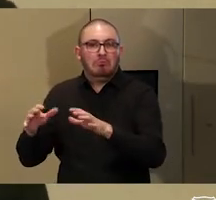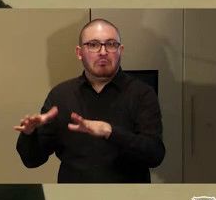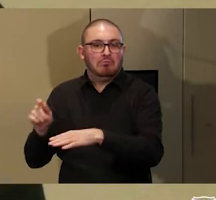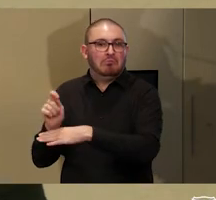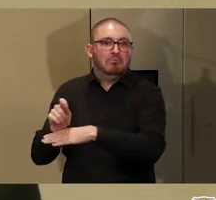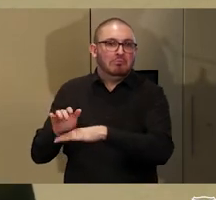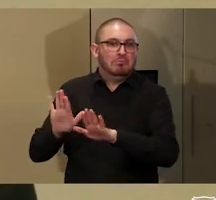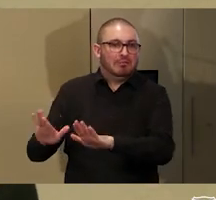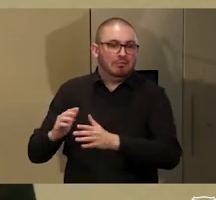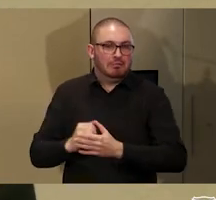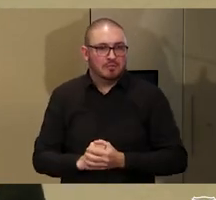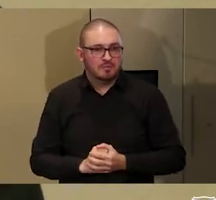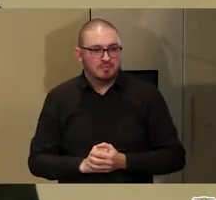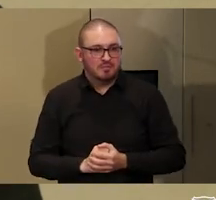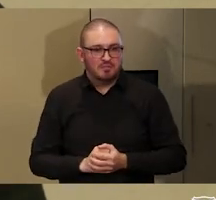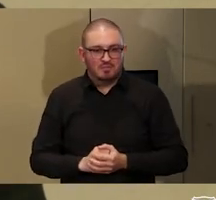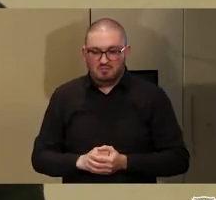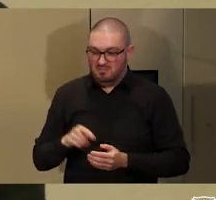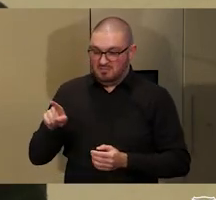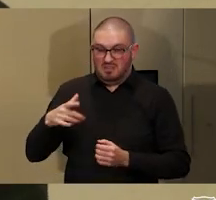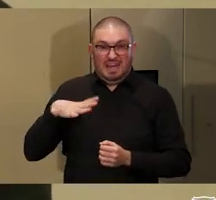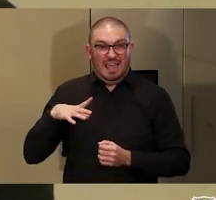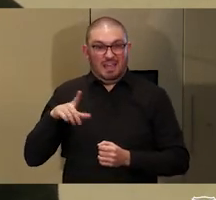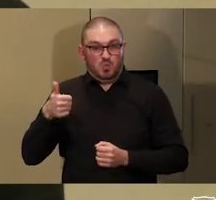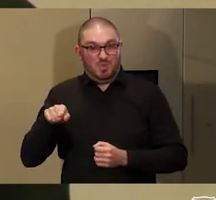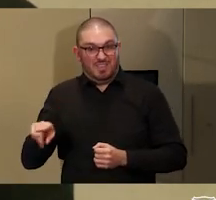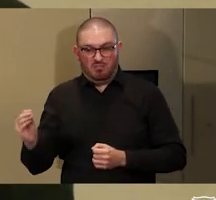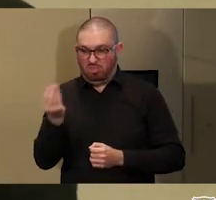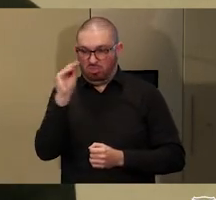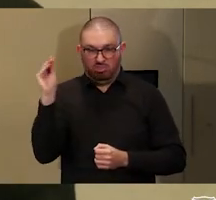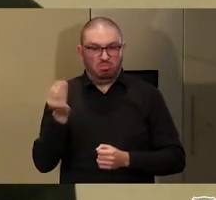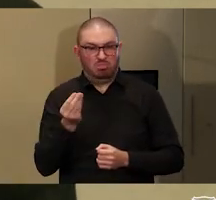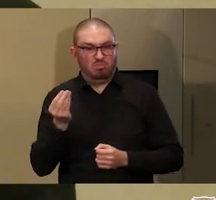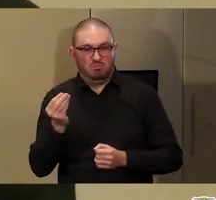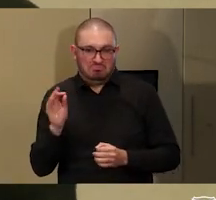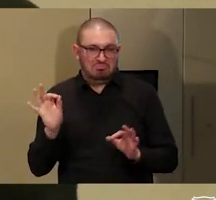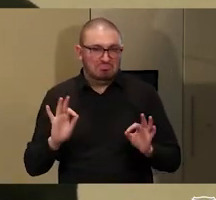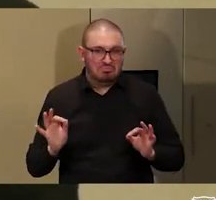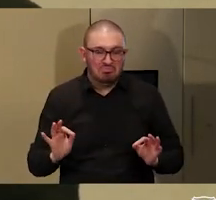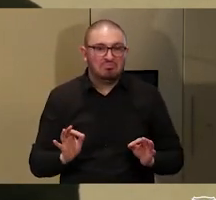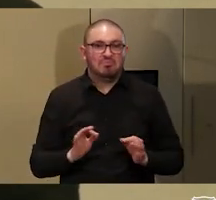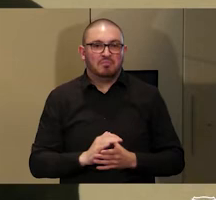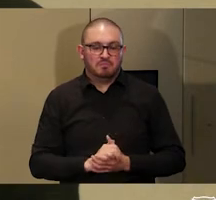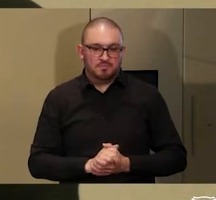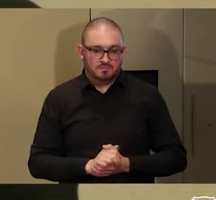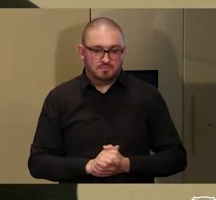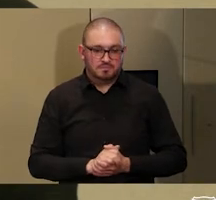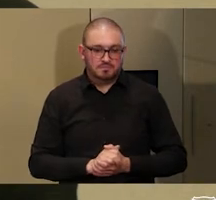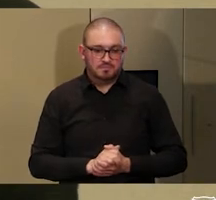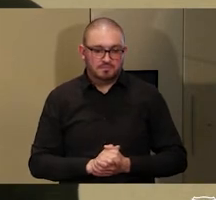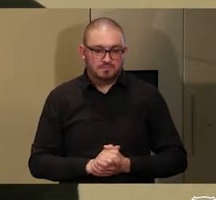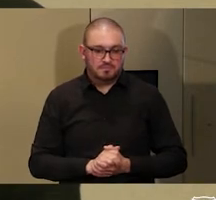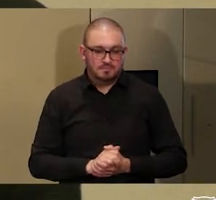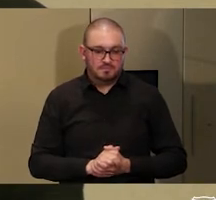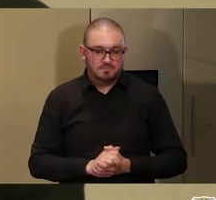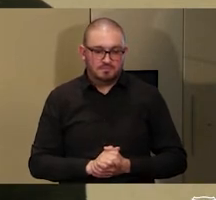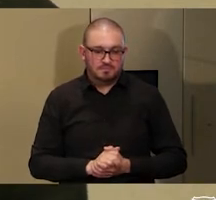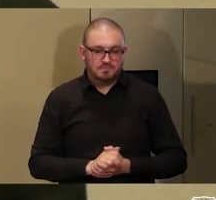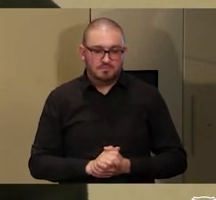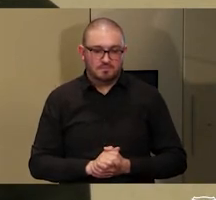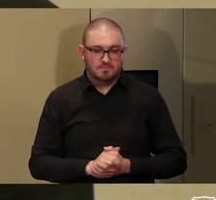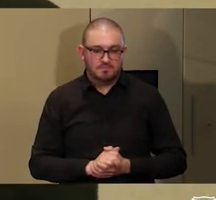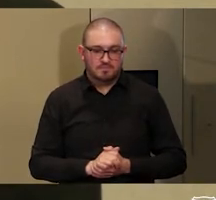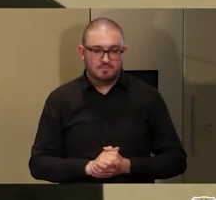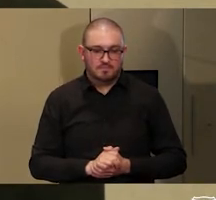doesn't actually have a use beyond knowing it for knowing its sake,